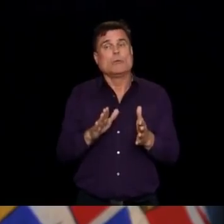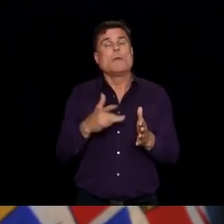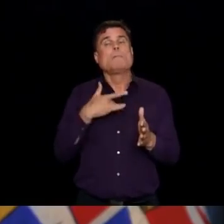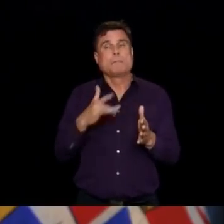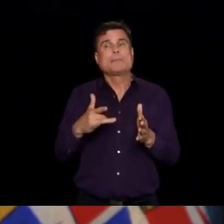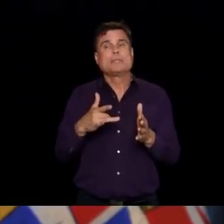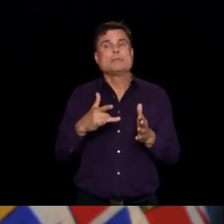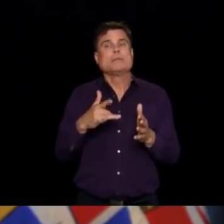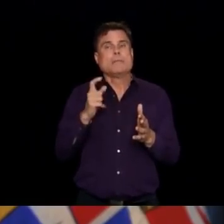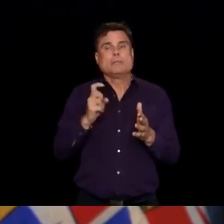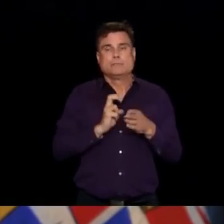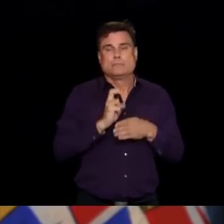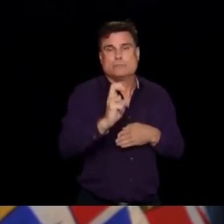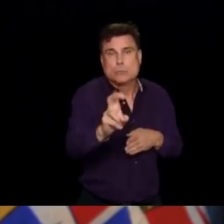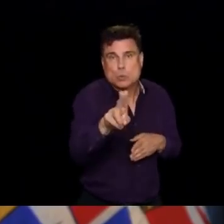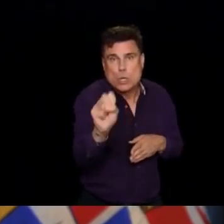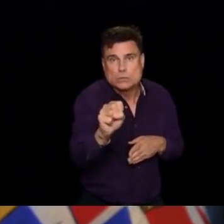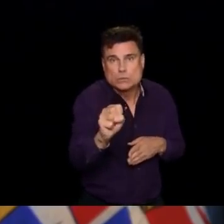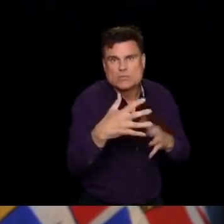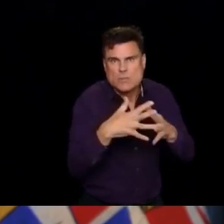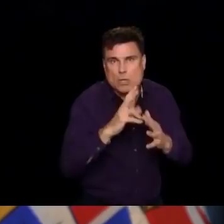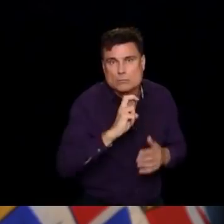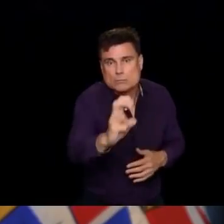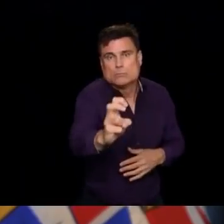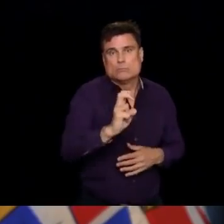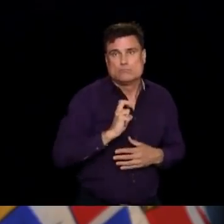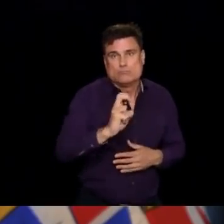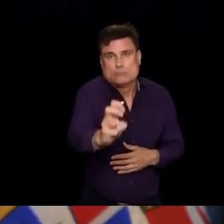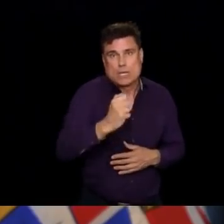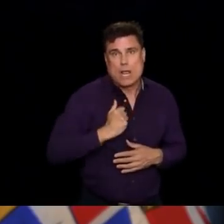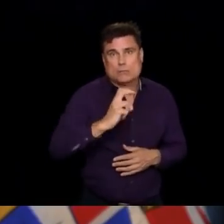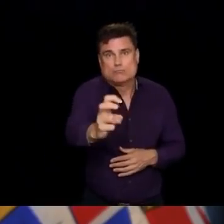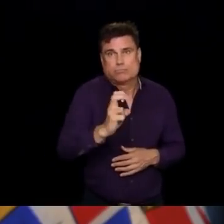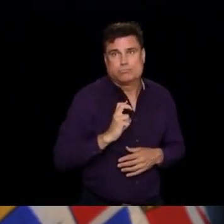Next question is from Megan Curran, West Shore Voice News.